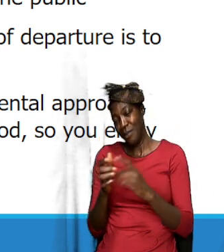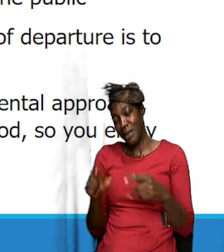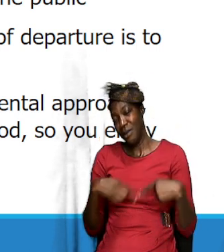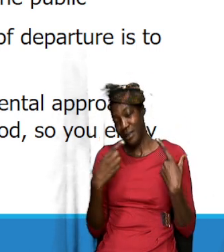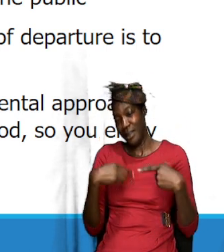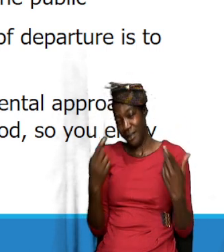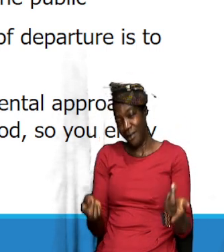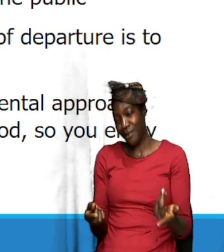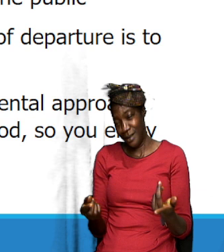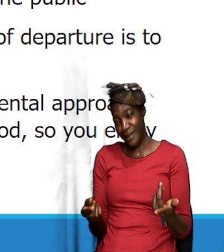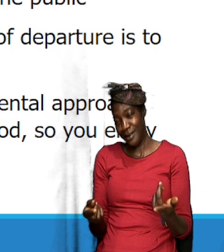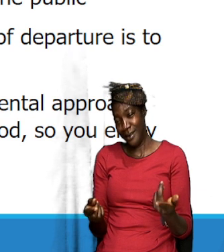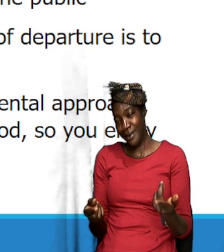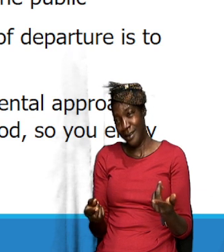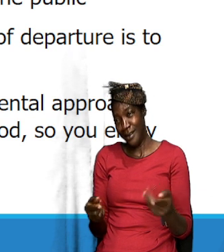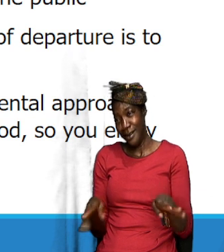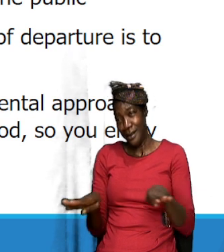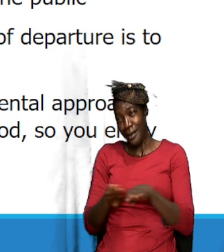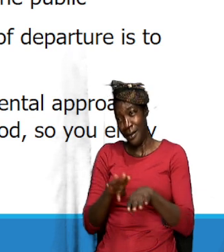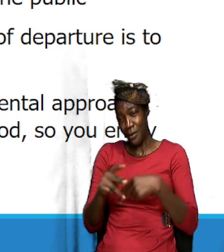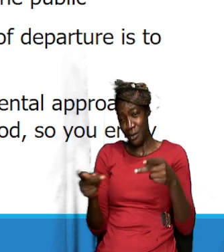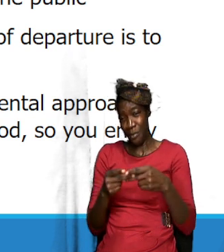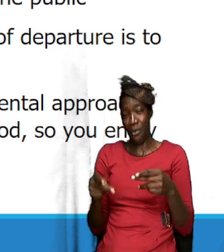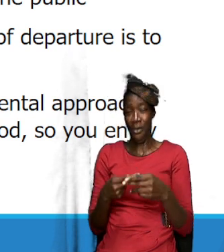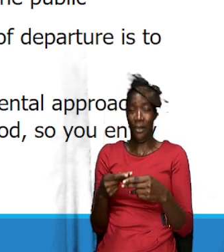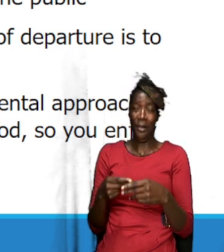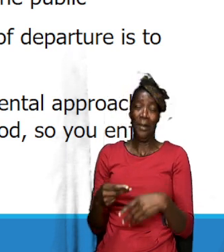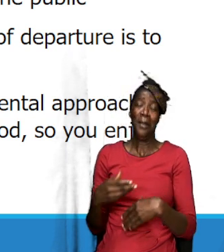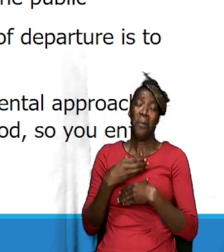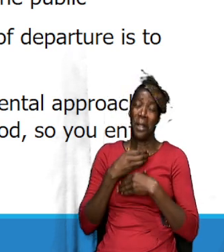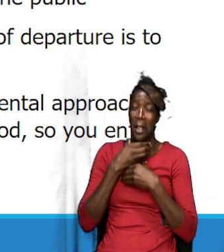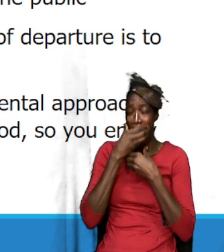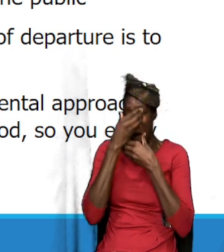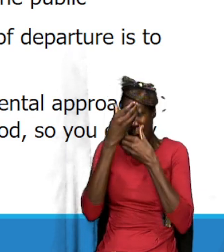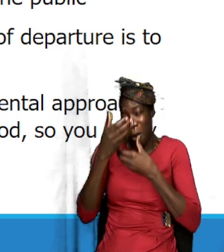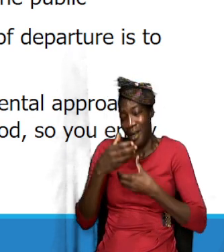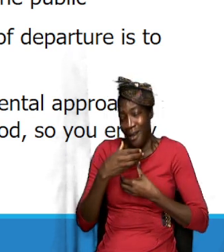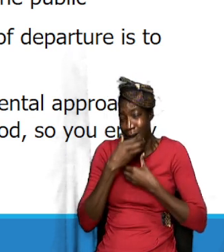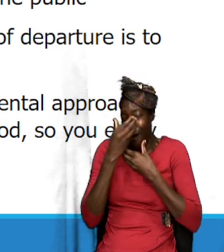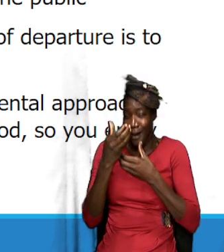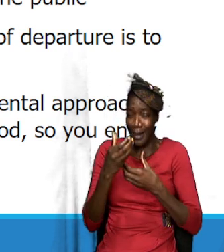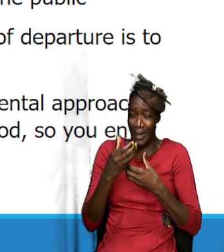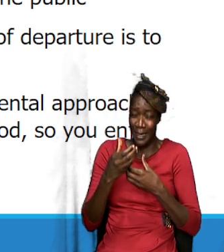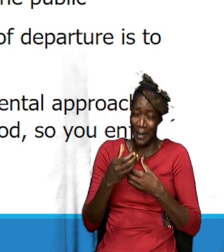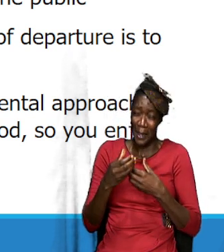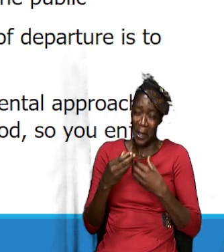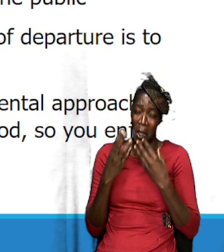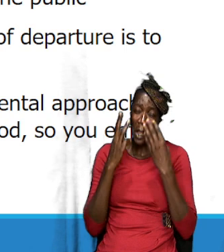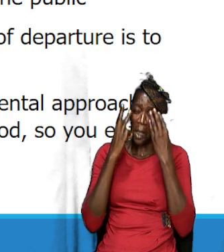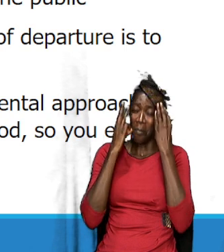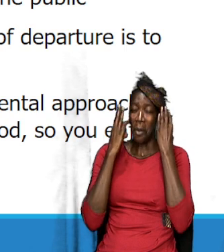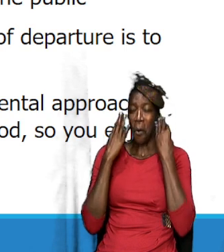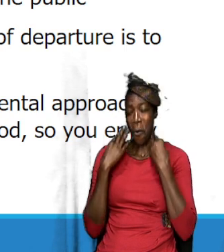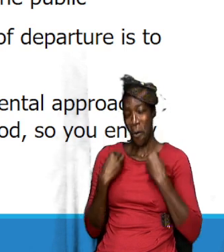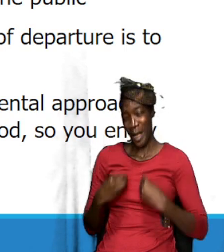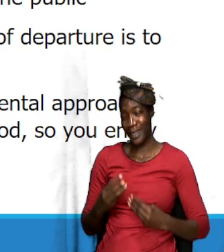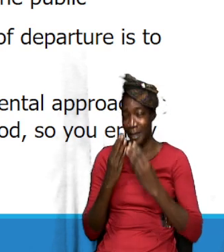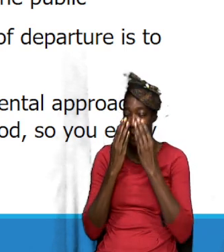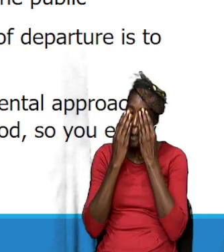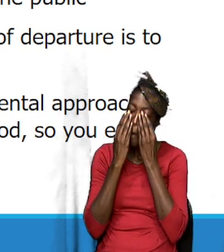in their heart, in their heart, my closet is hot and wet when I come out is not comfortable.